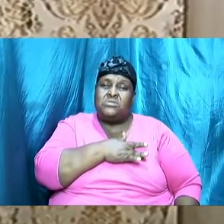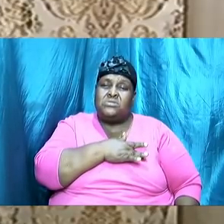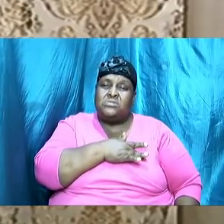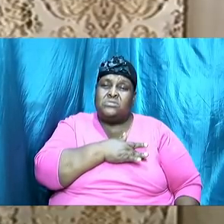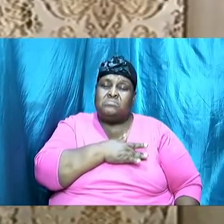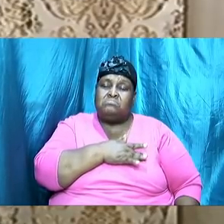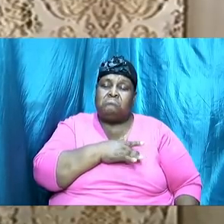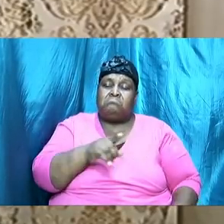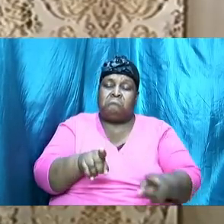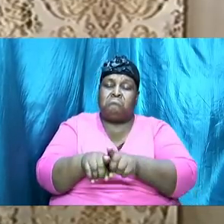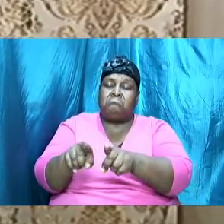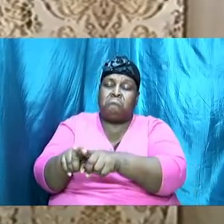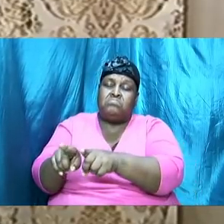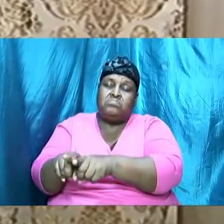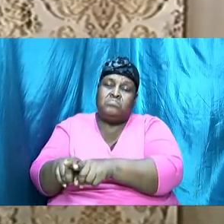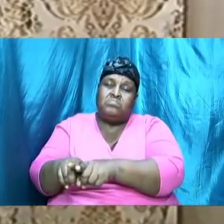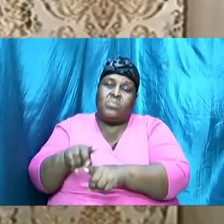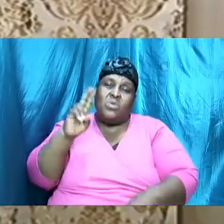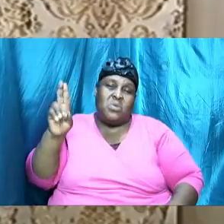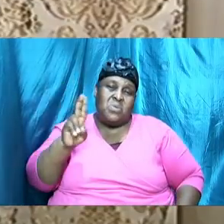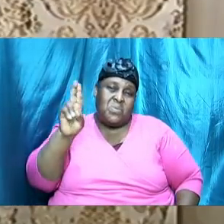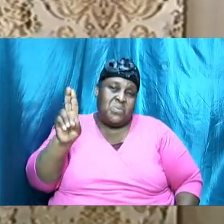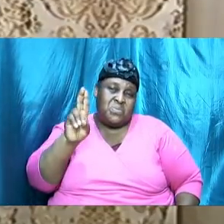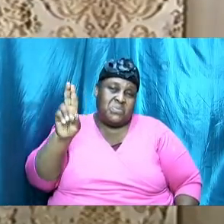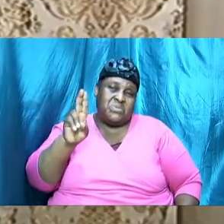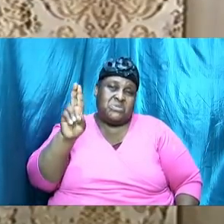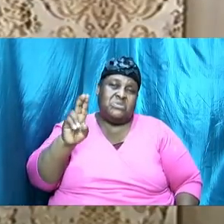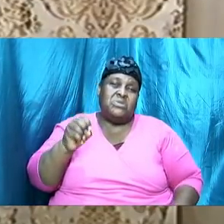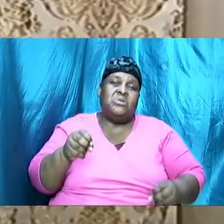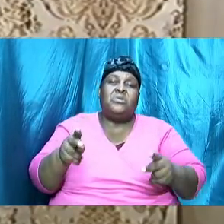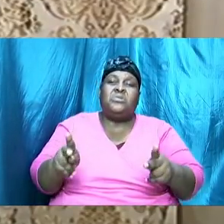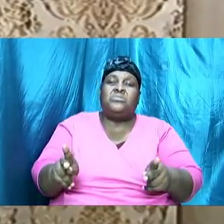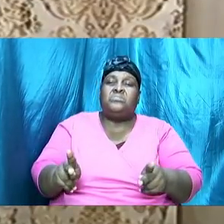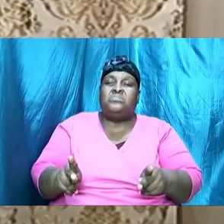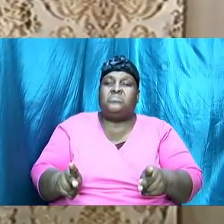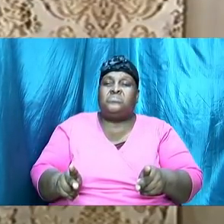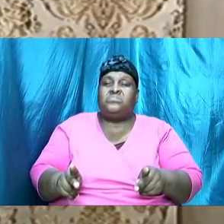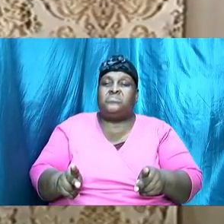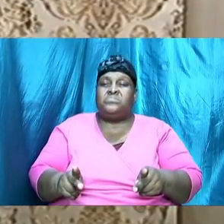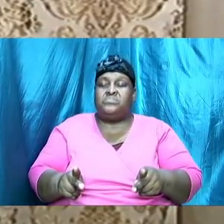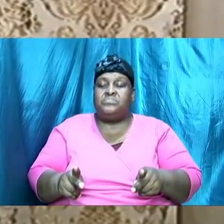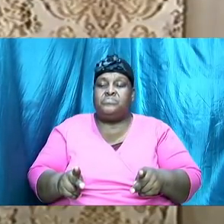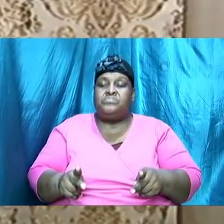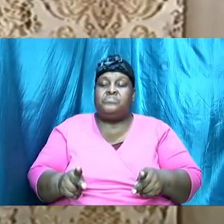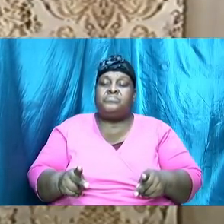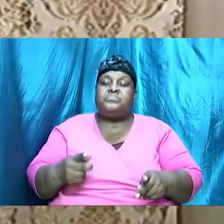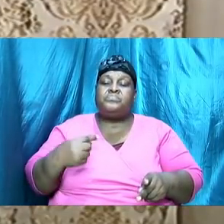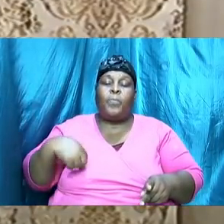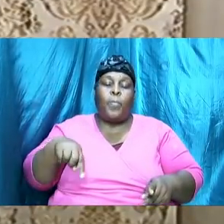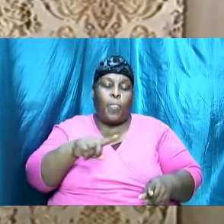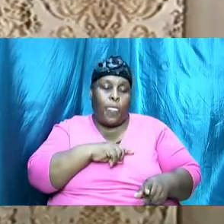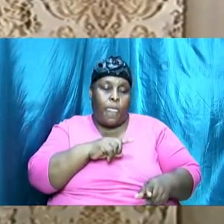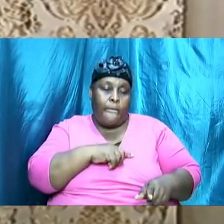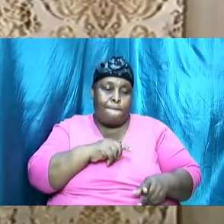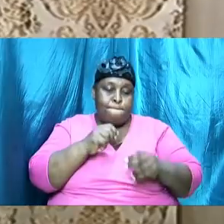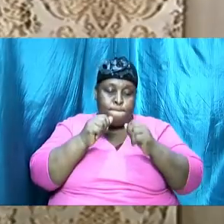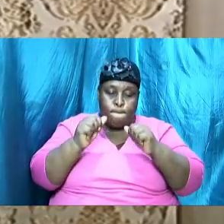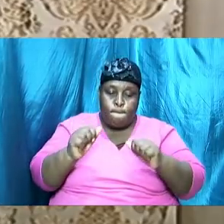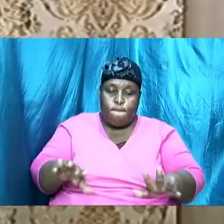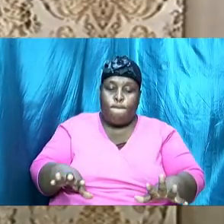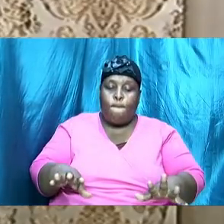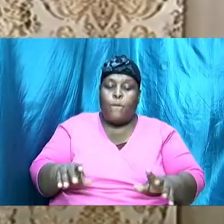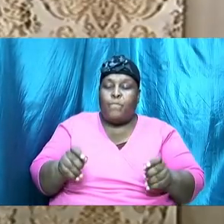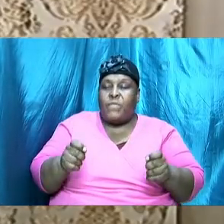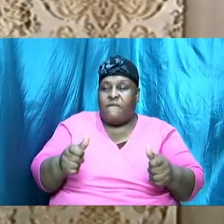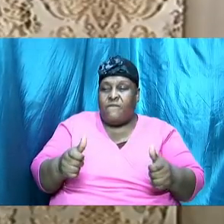Also, I wanted to use the opportunity, we did bless a few